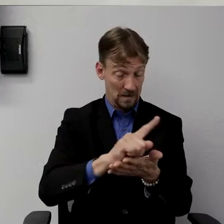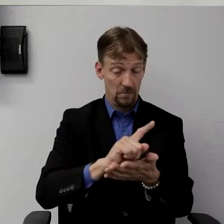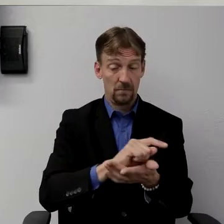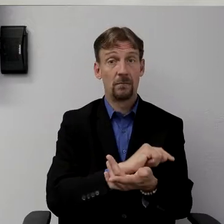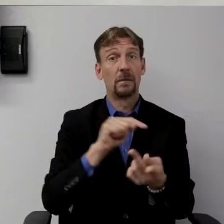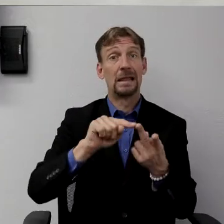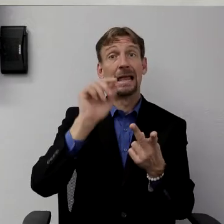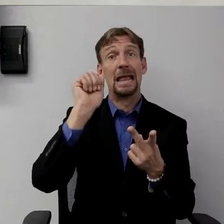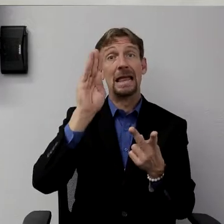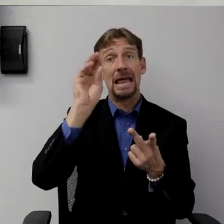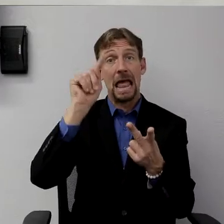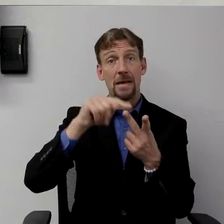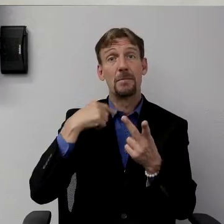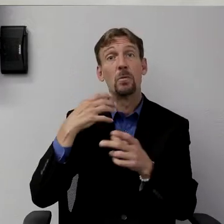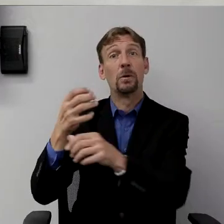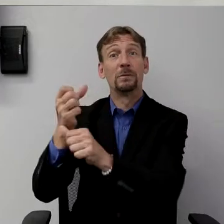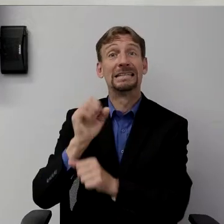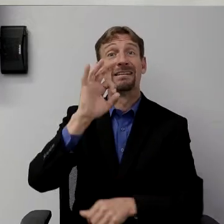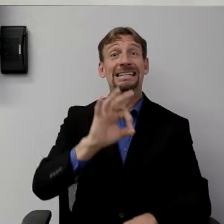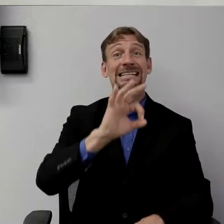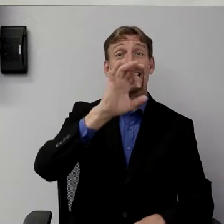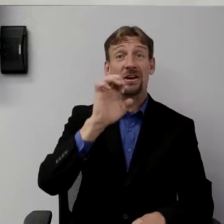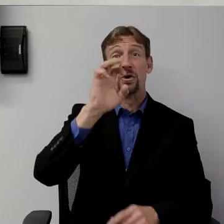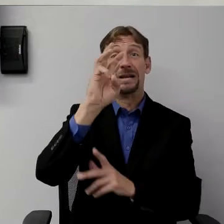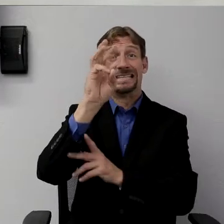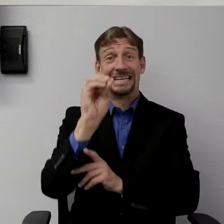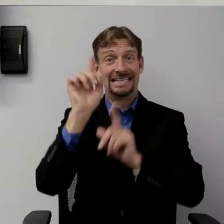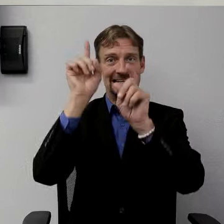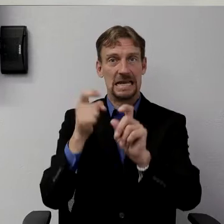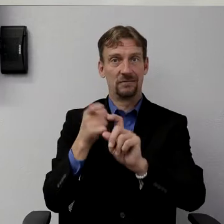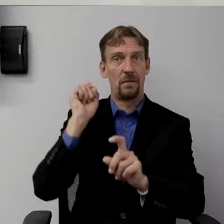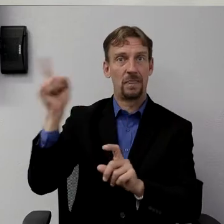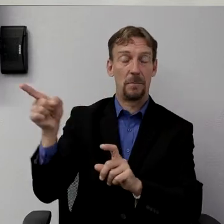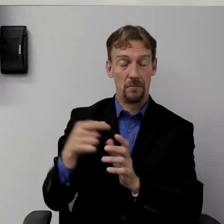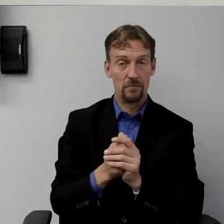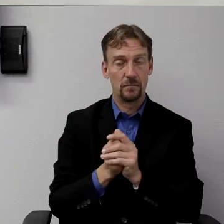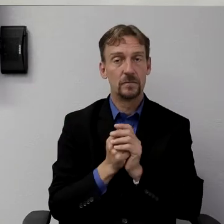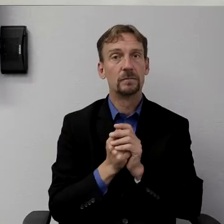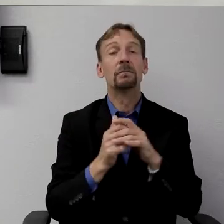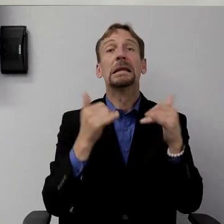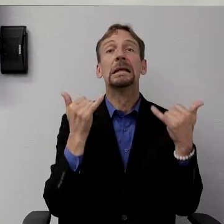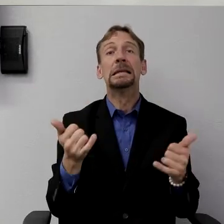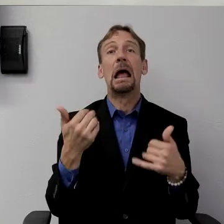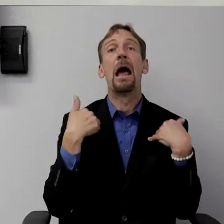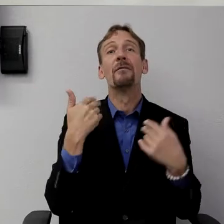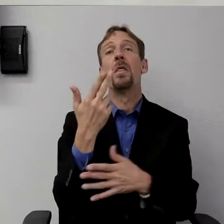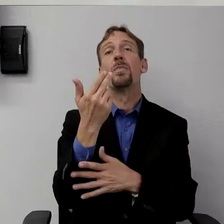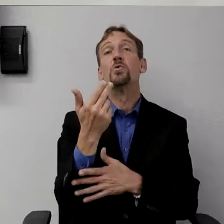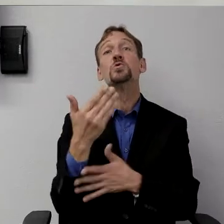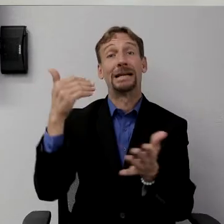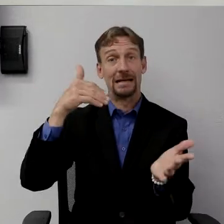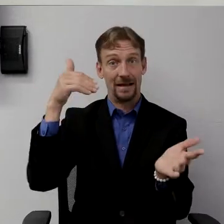960 tests. We also now have 13,000 nasal swabs.